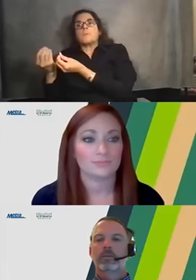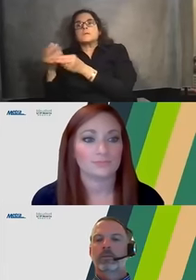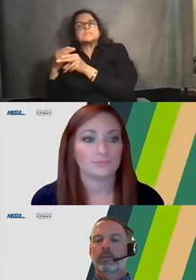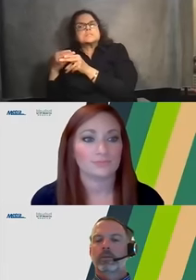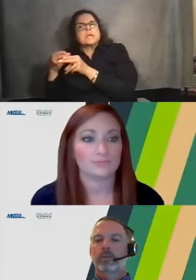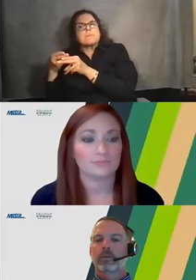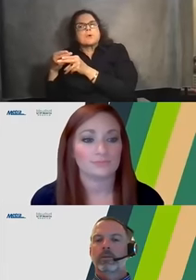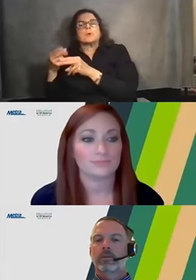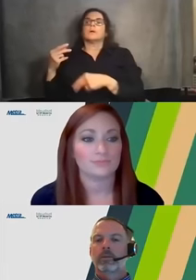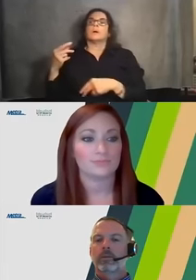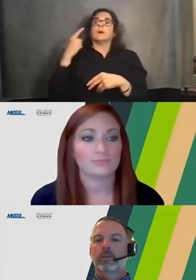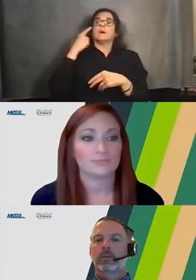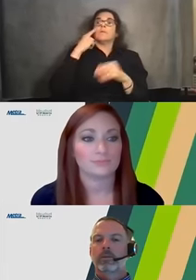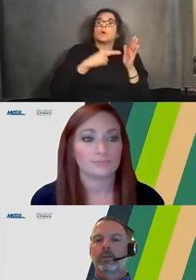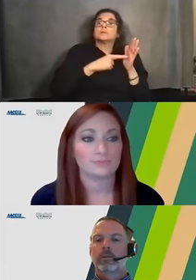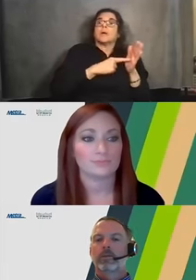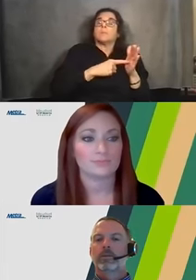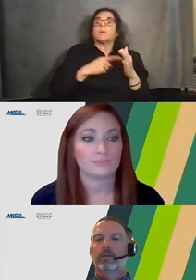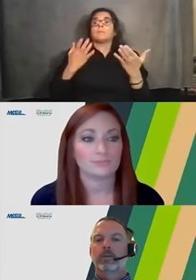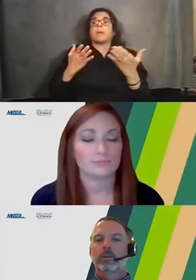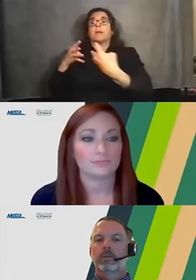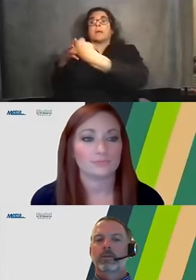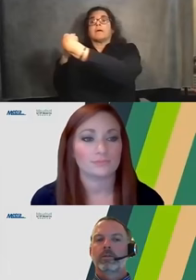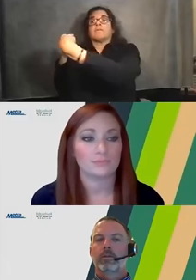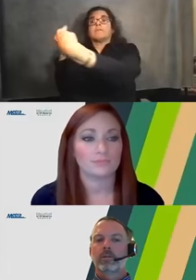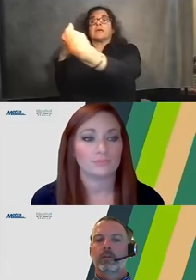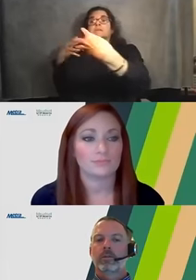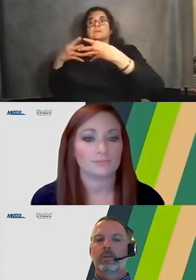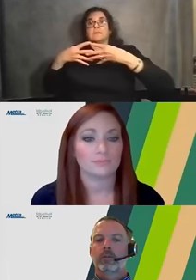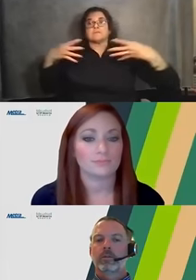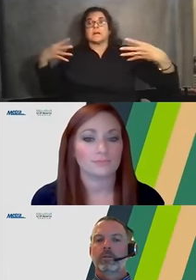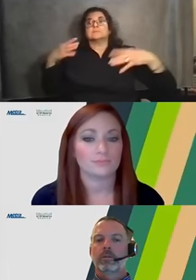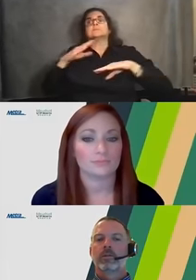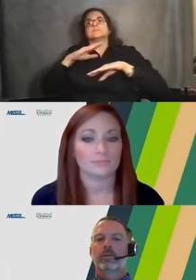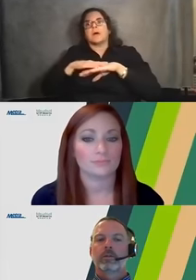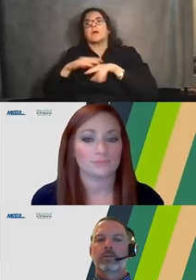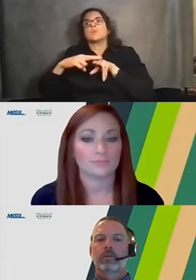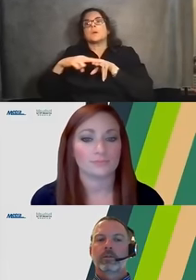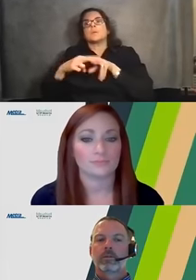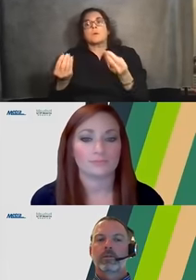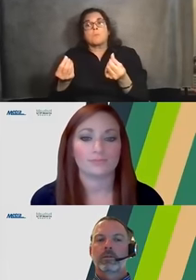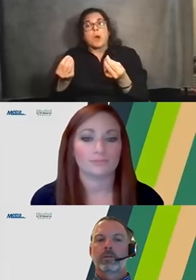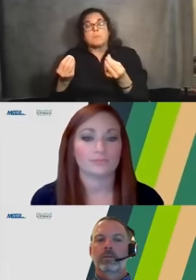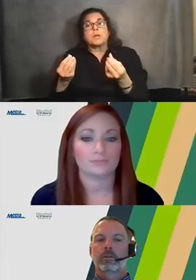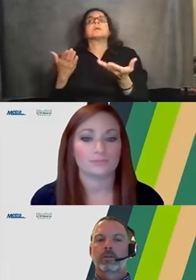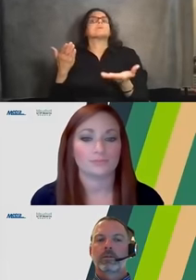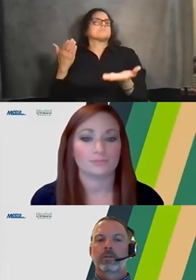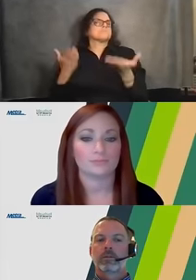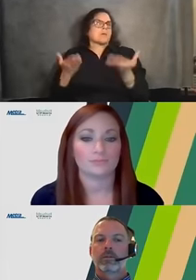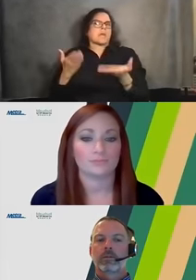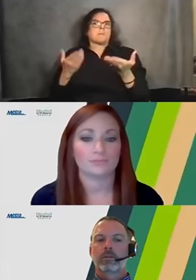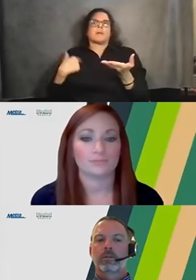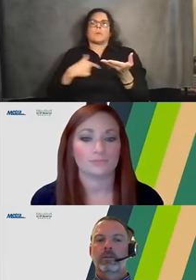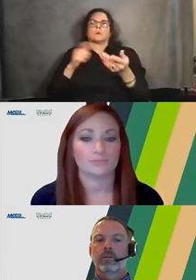example, is actually on a railroad property. And so, uh, that configuration will change as that railroad property is utilized for this